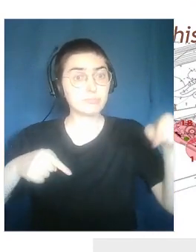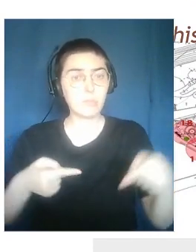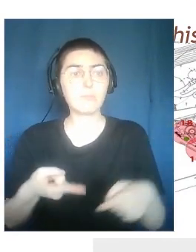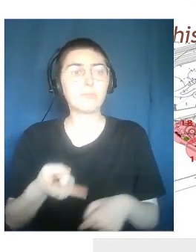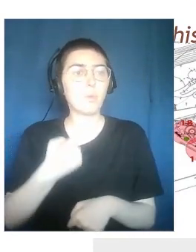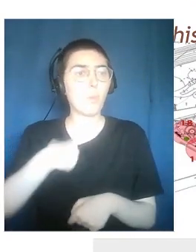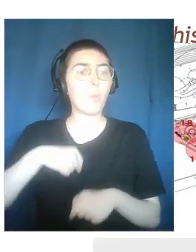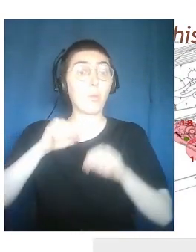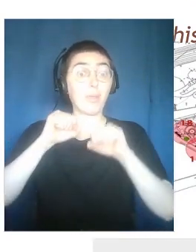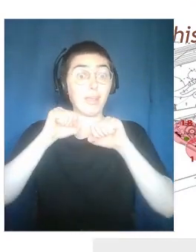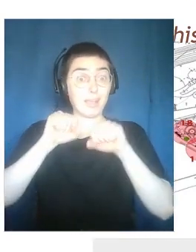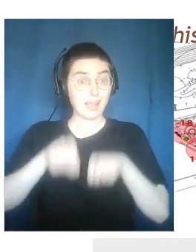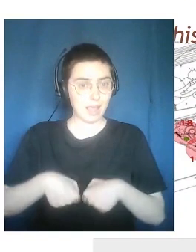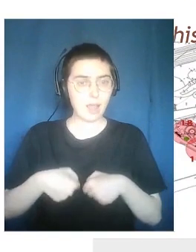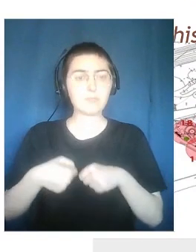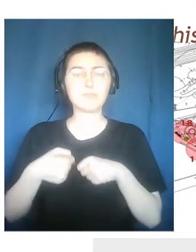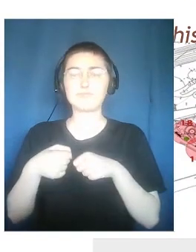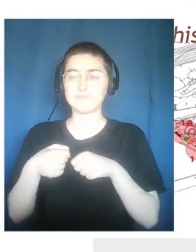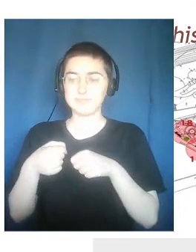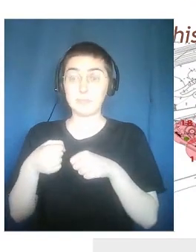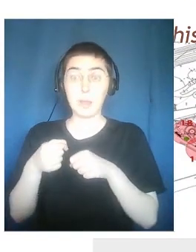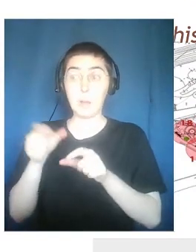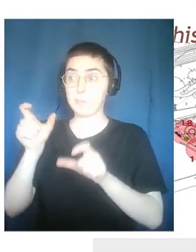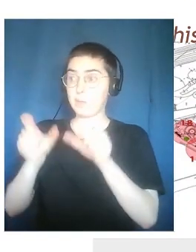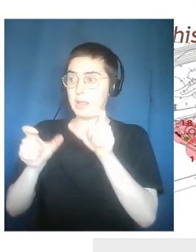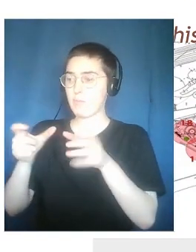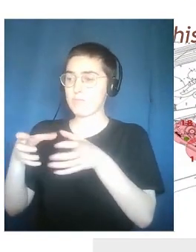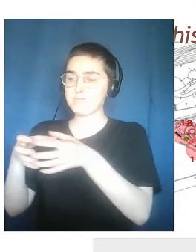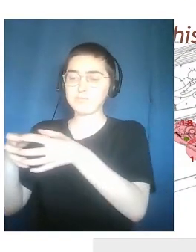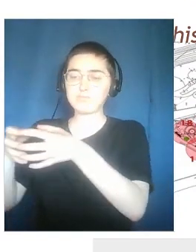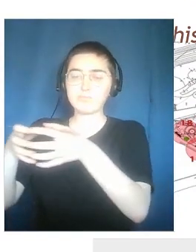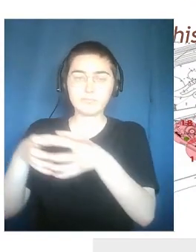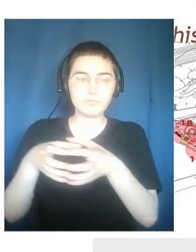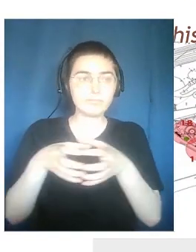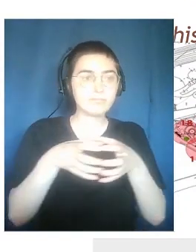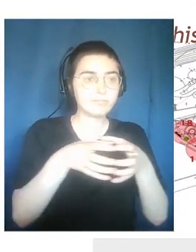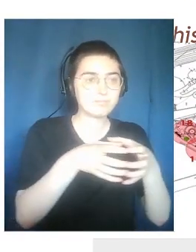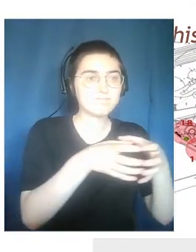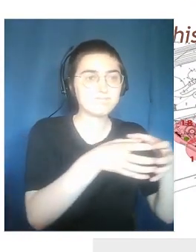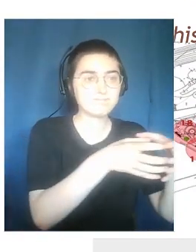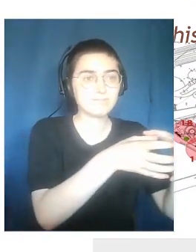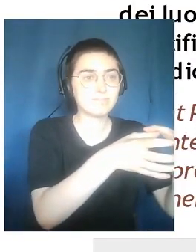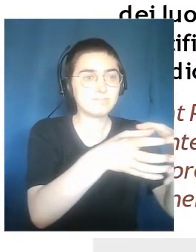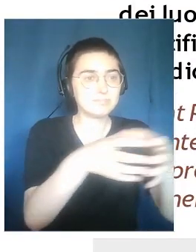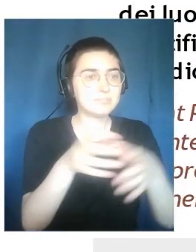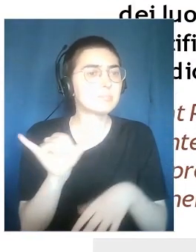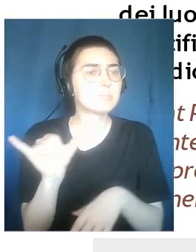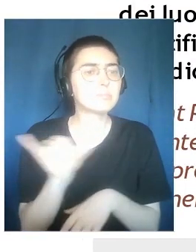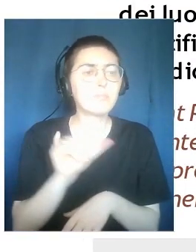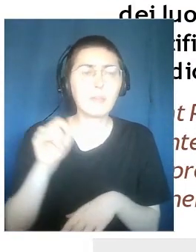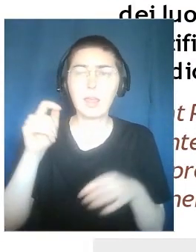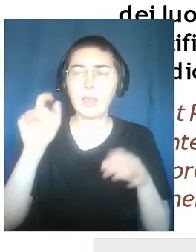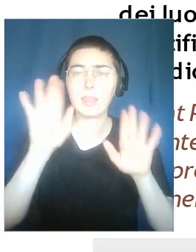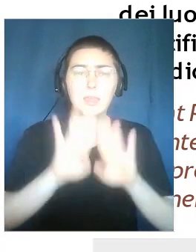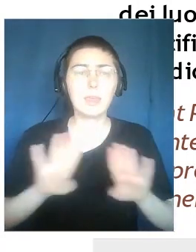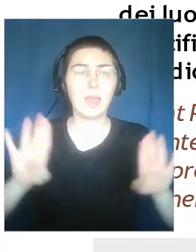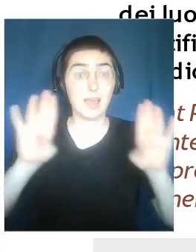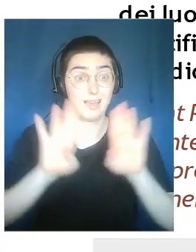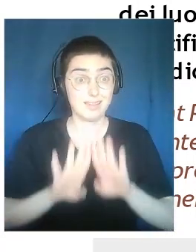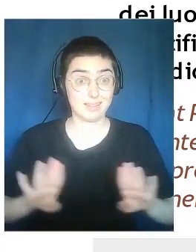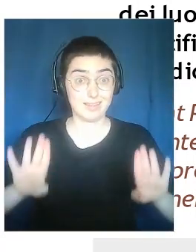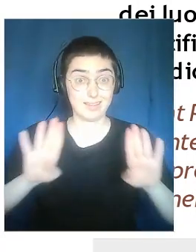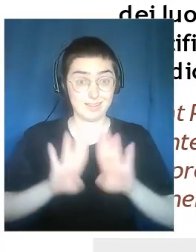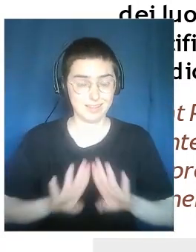We can create different hotspots in a sequence to recreate